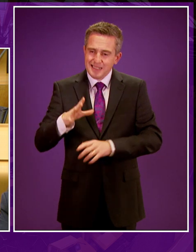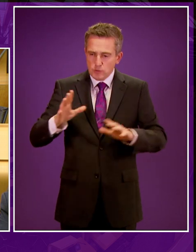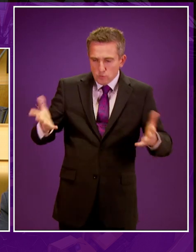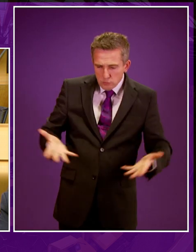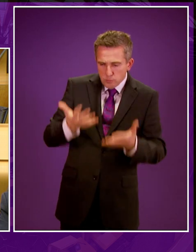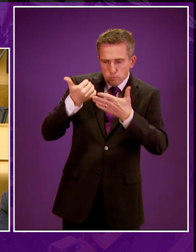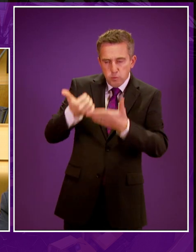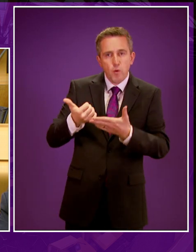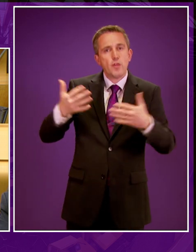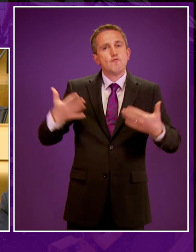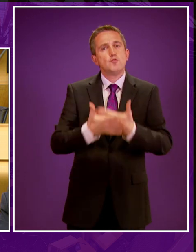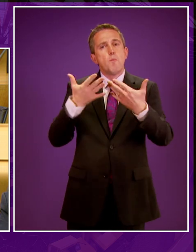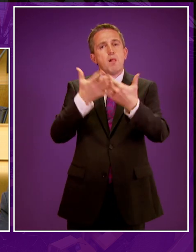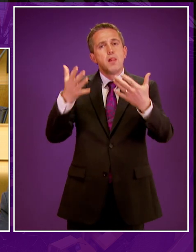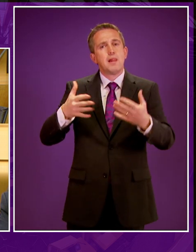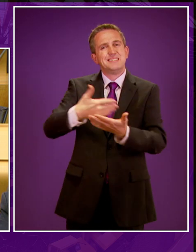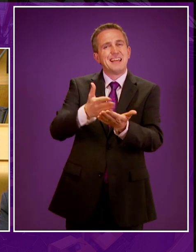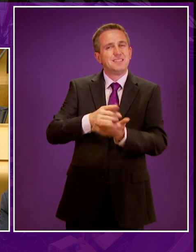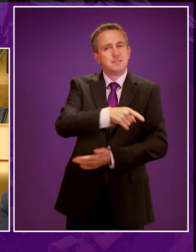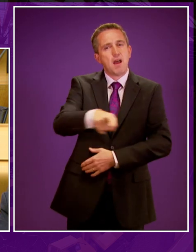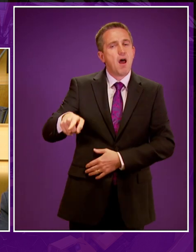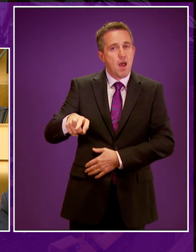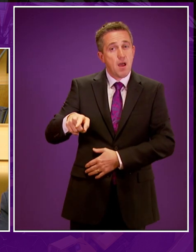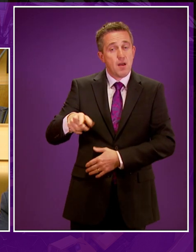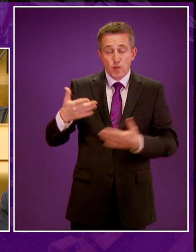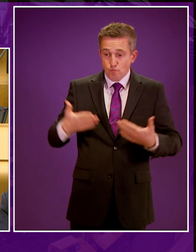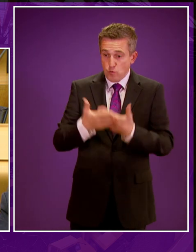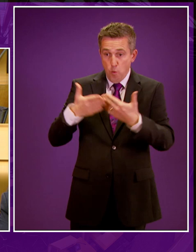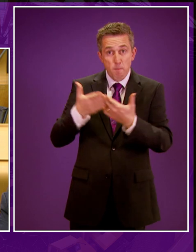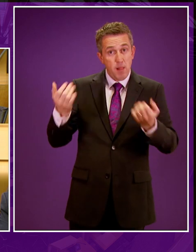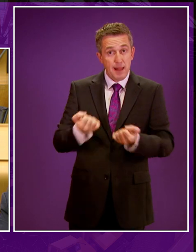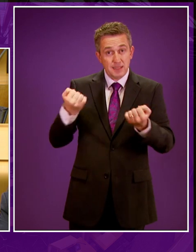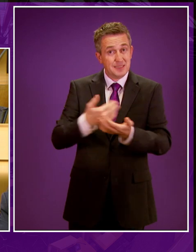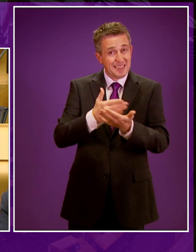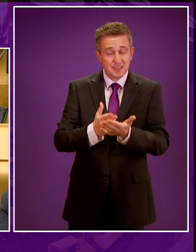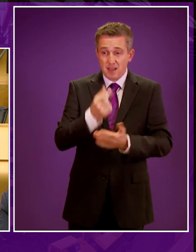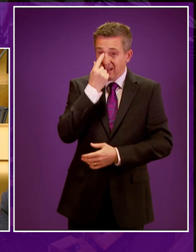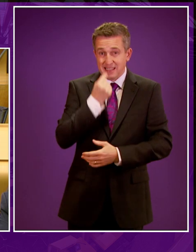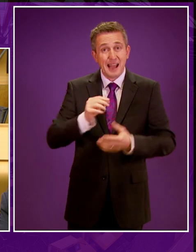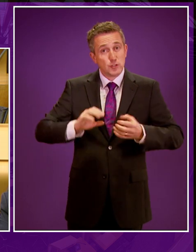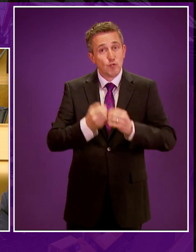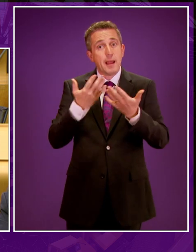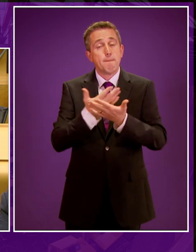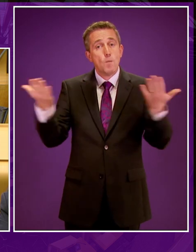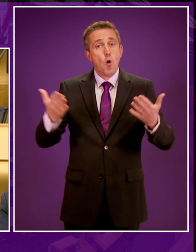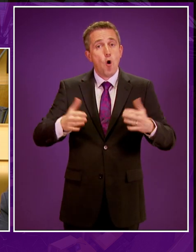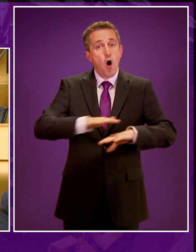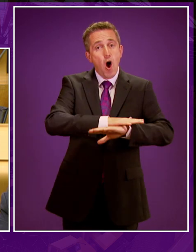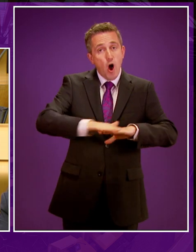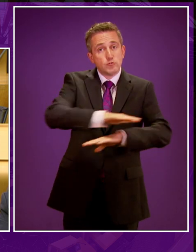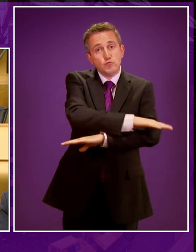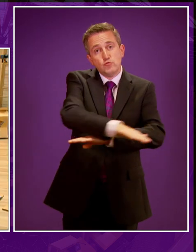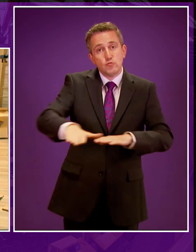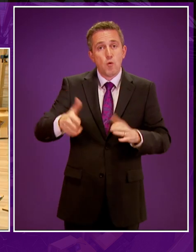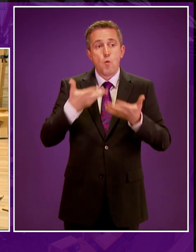renewables energy sector, a sector that has the capacity to generate much more onshore wind